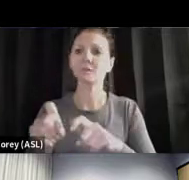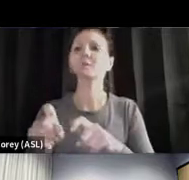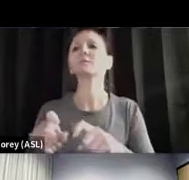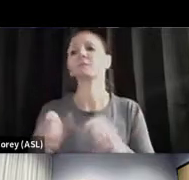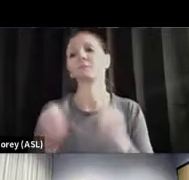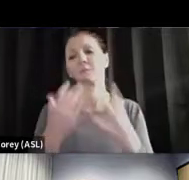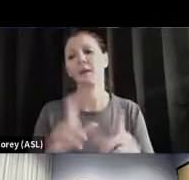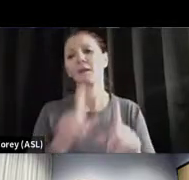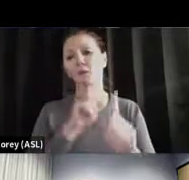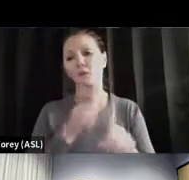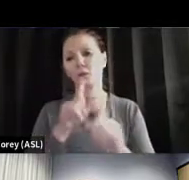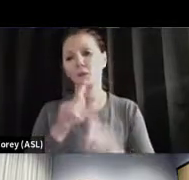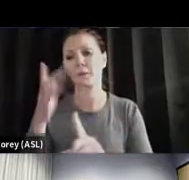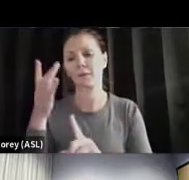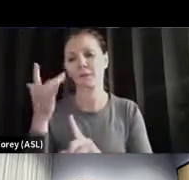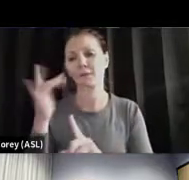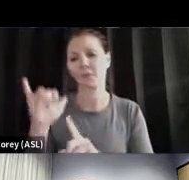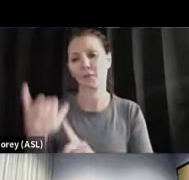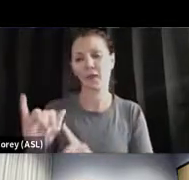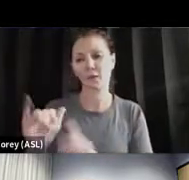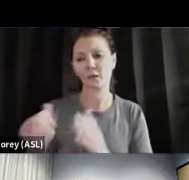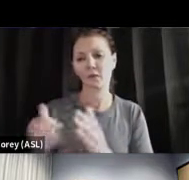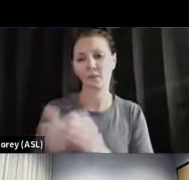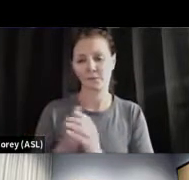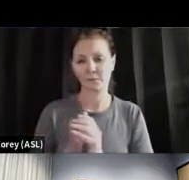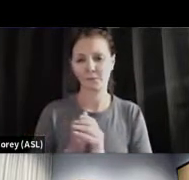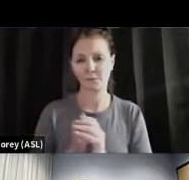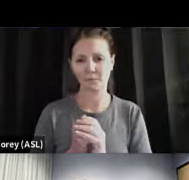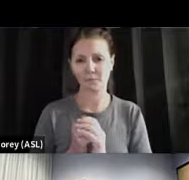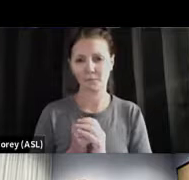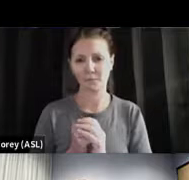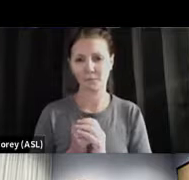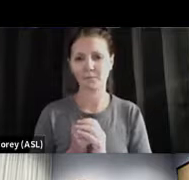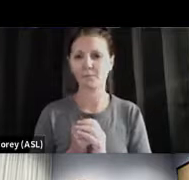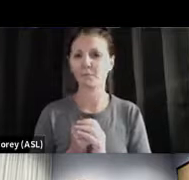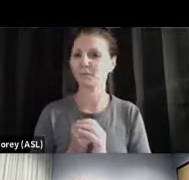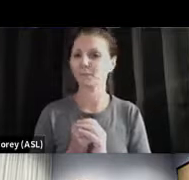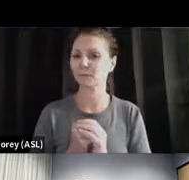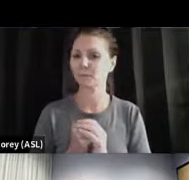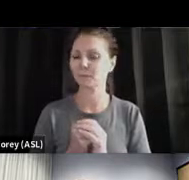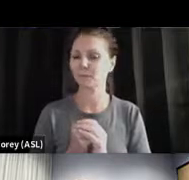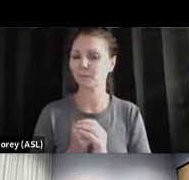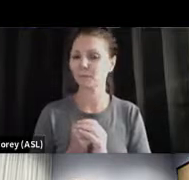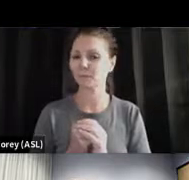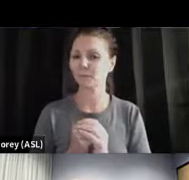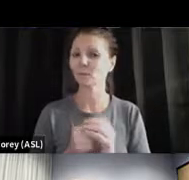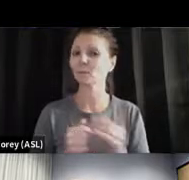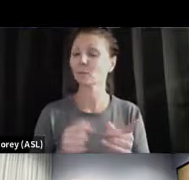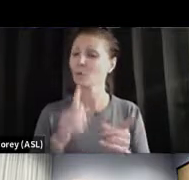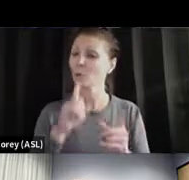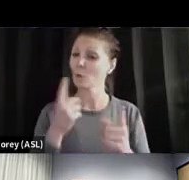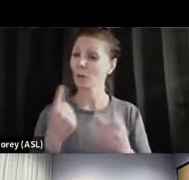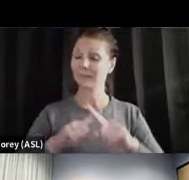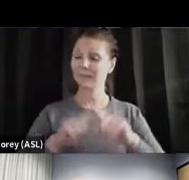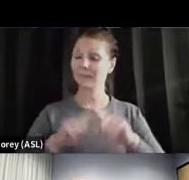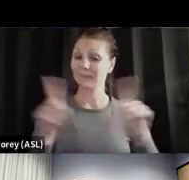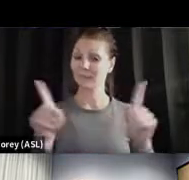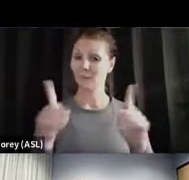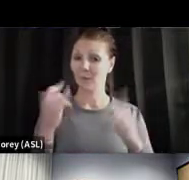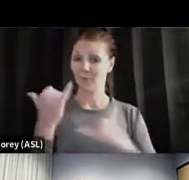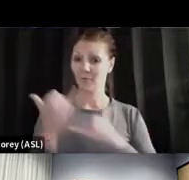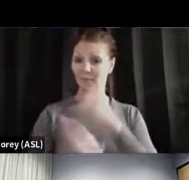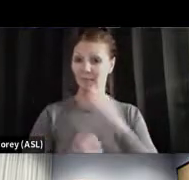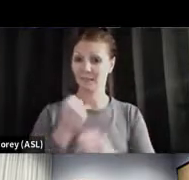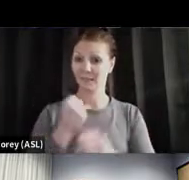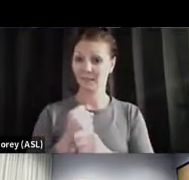the outbreak right now. All right, we go to the next slide. Now, what is different this year compared